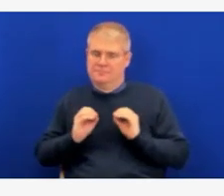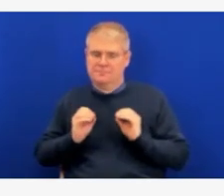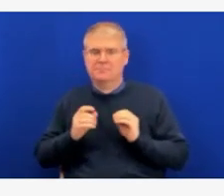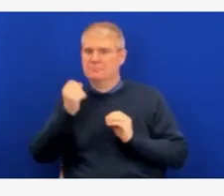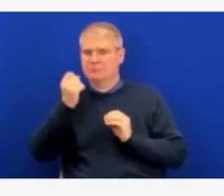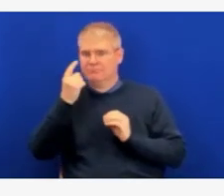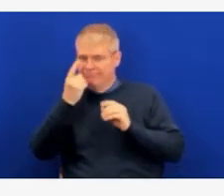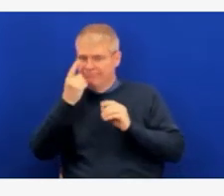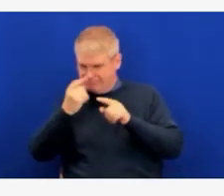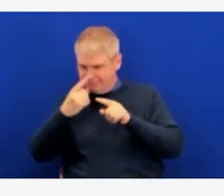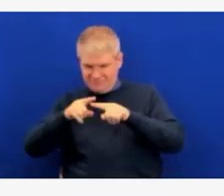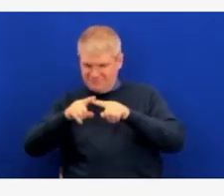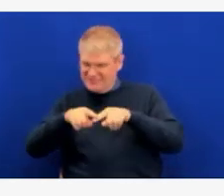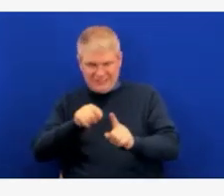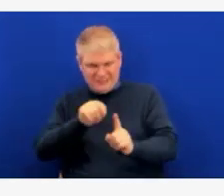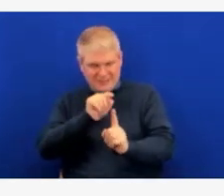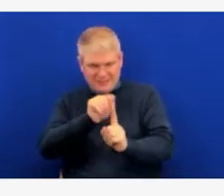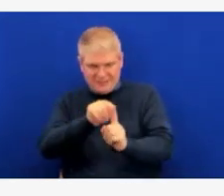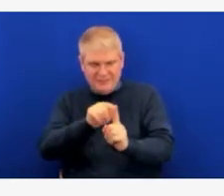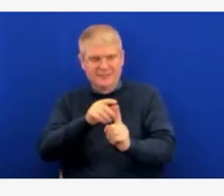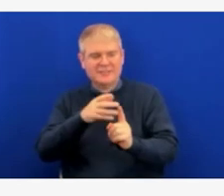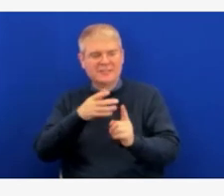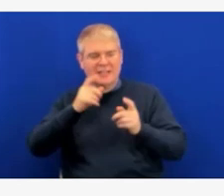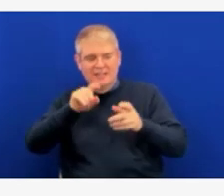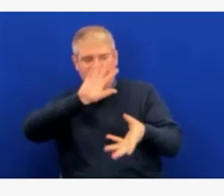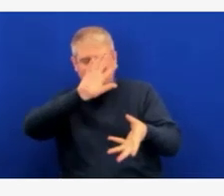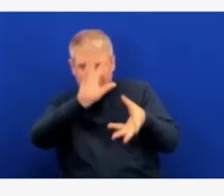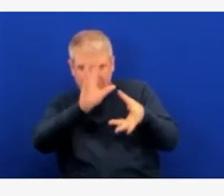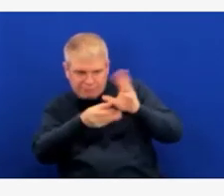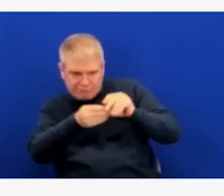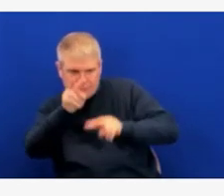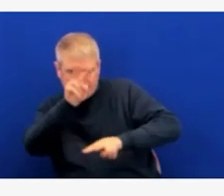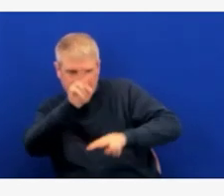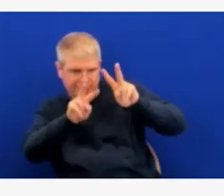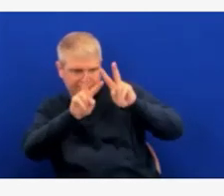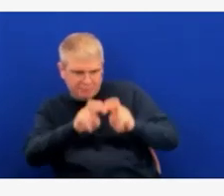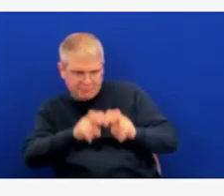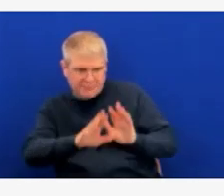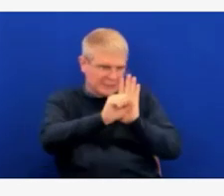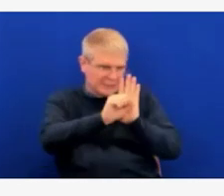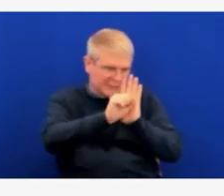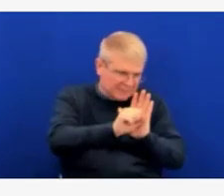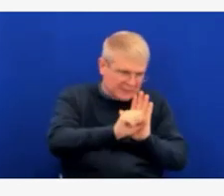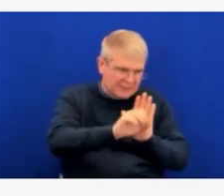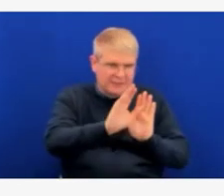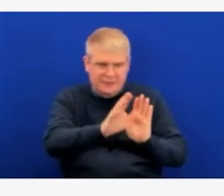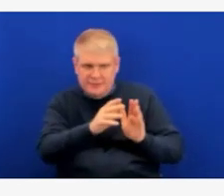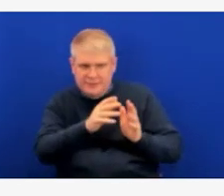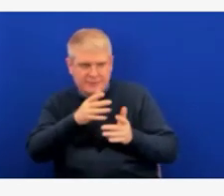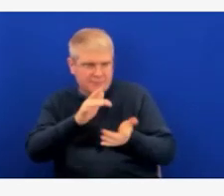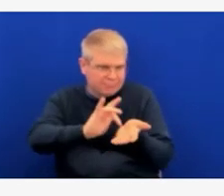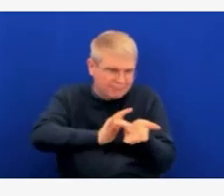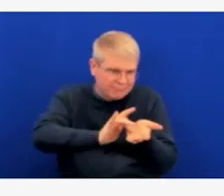Thank you. Dr. Turner, you have anything you want to add to that? I think the only thing I'll clarify, Audrey, is that